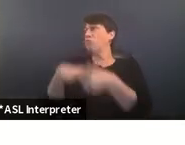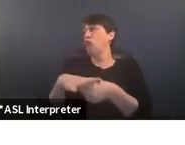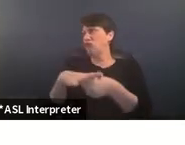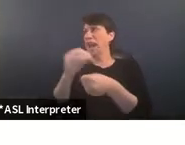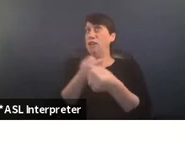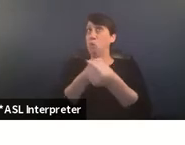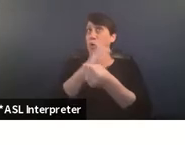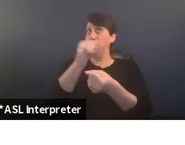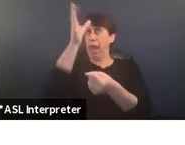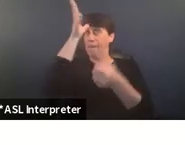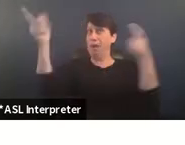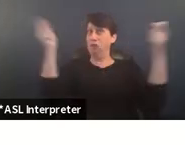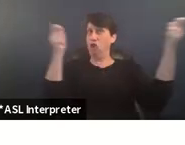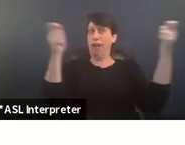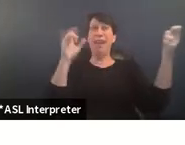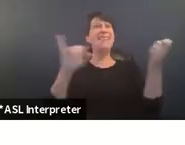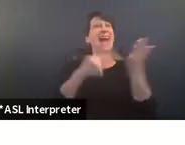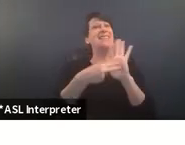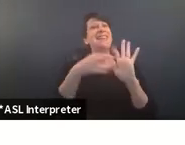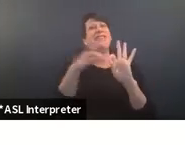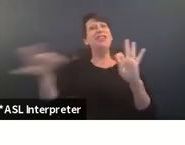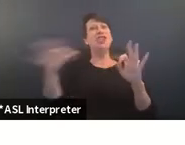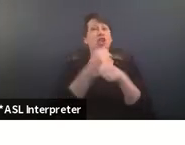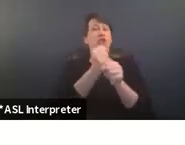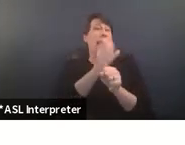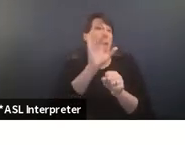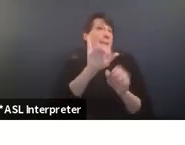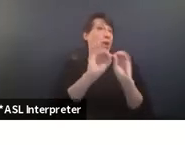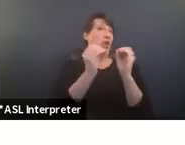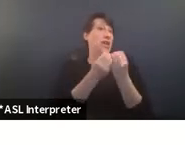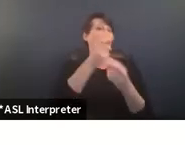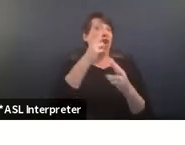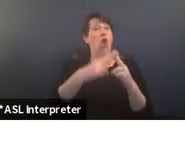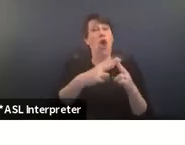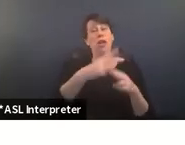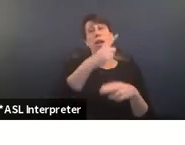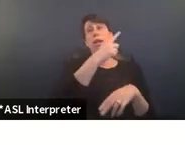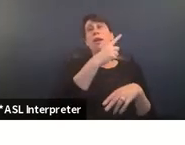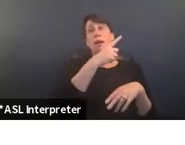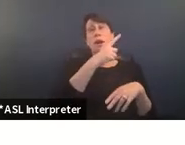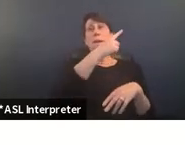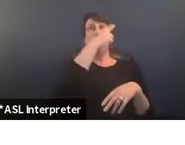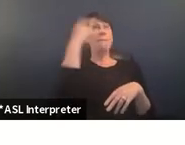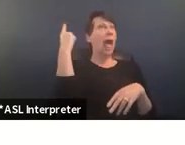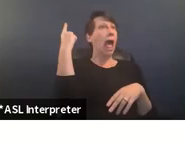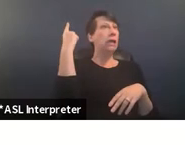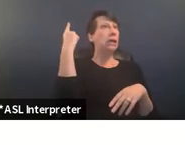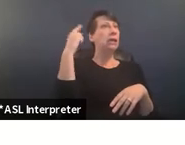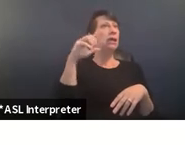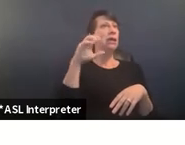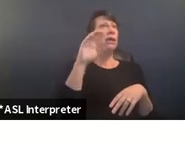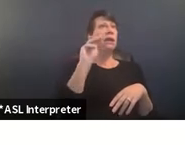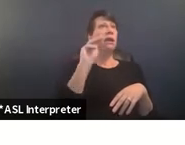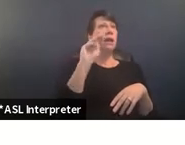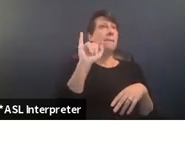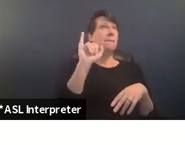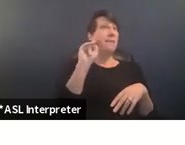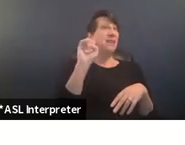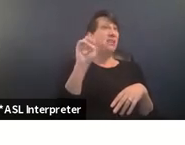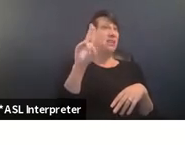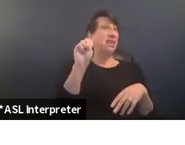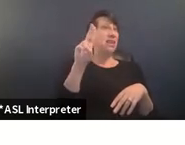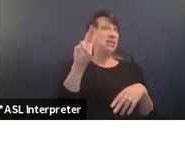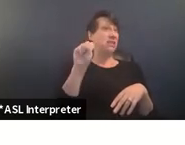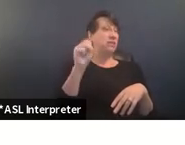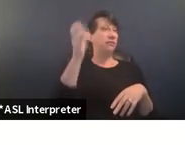um this is a definition that was created by an organization called black feminist future um who i totally